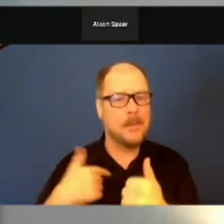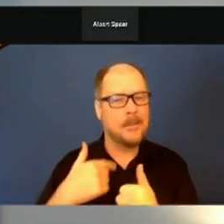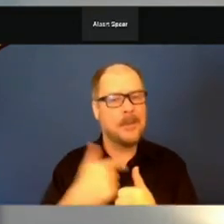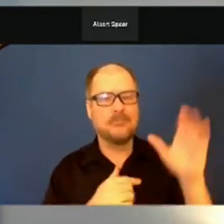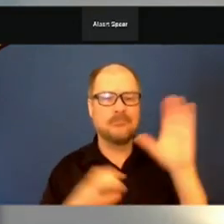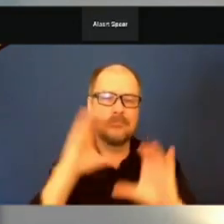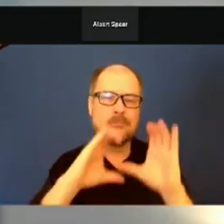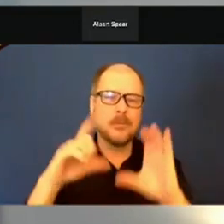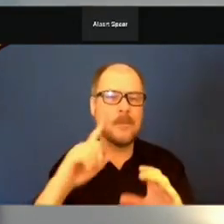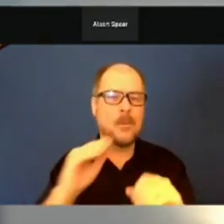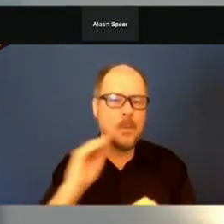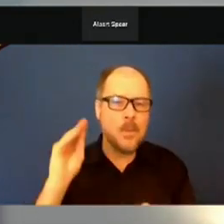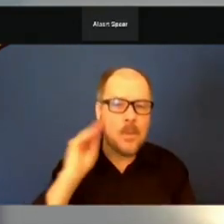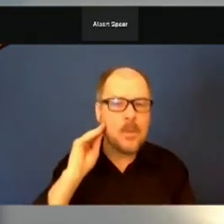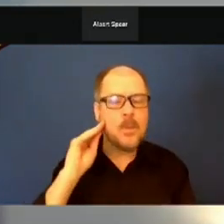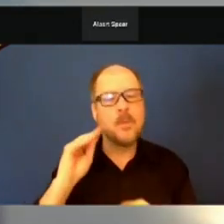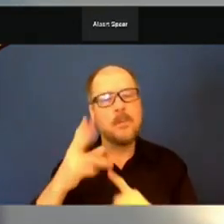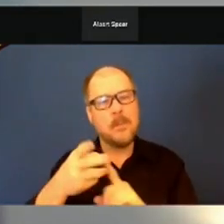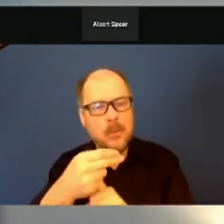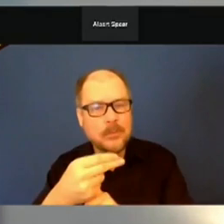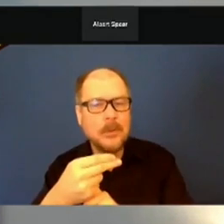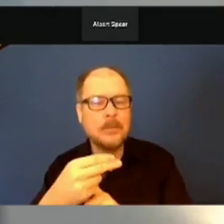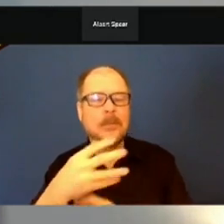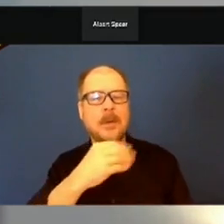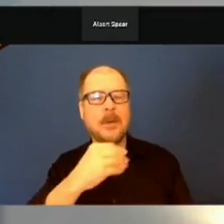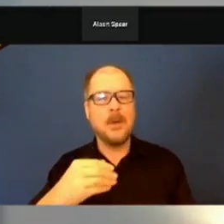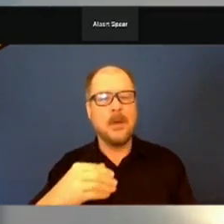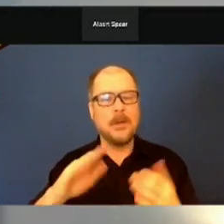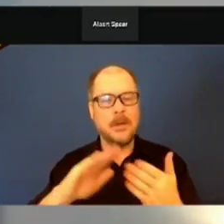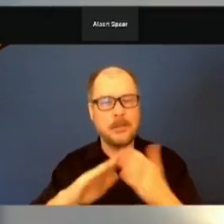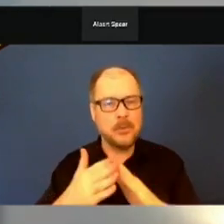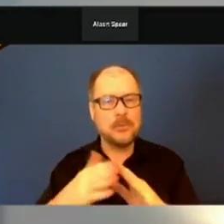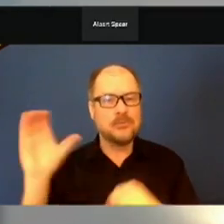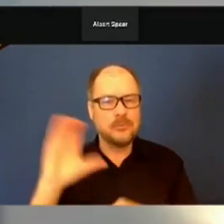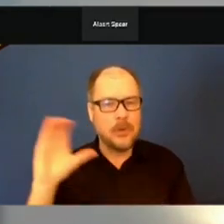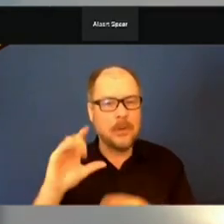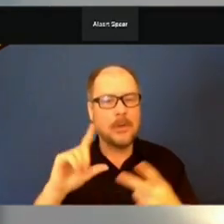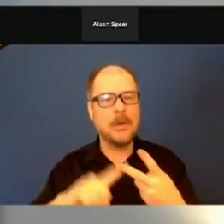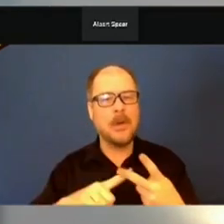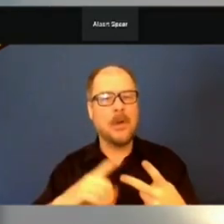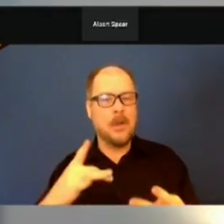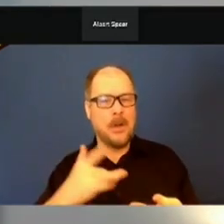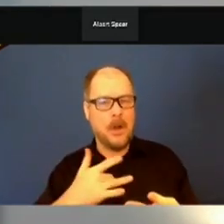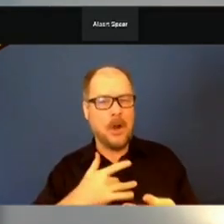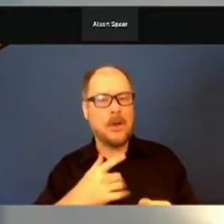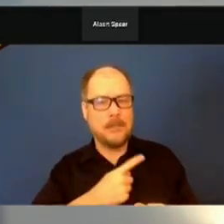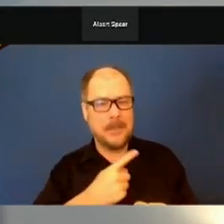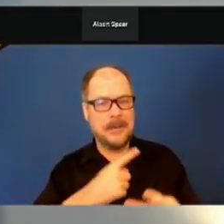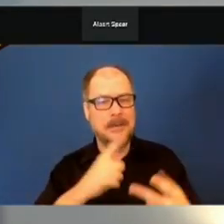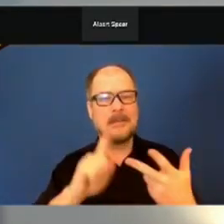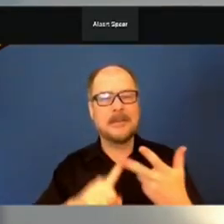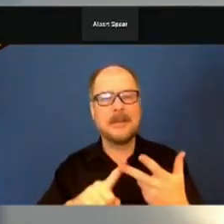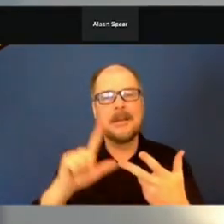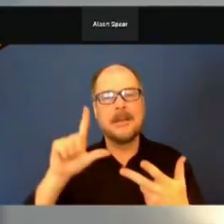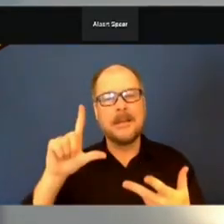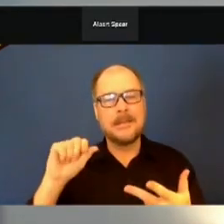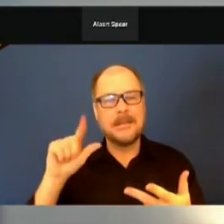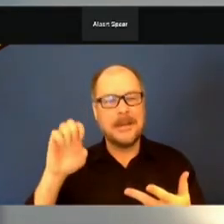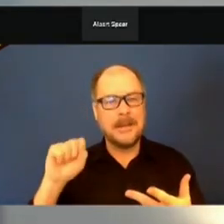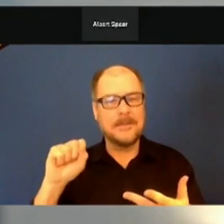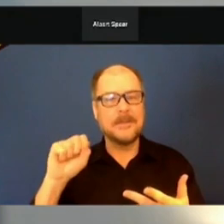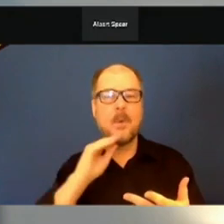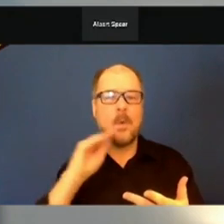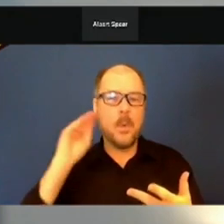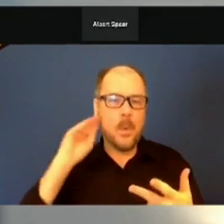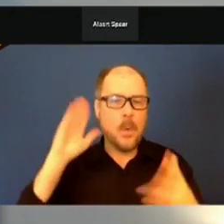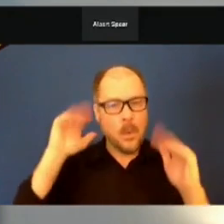Love Charlotte, Hearts Beat as One Foundation, Hearts for the Invisible, Leah's Hopes and Dreams, Just Do